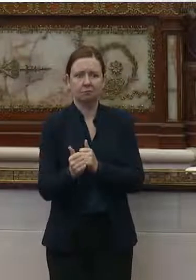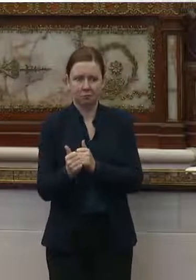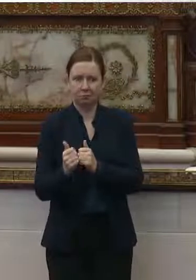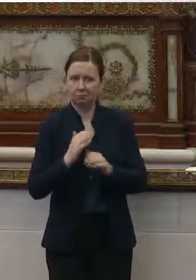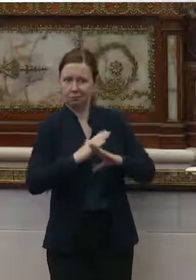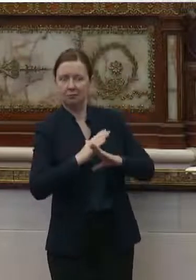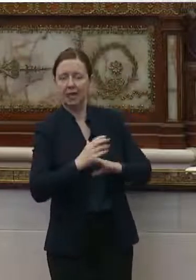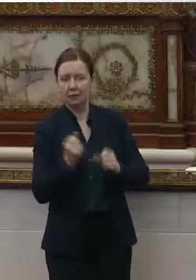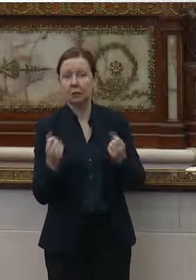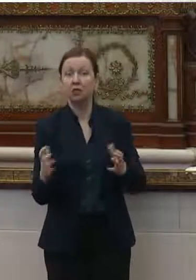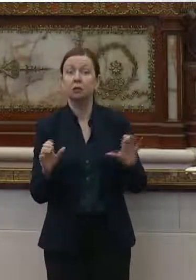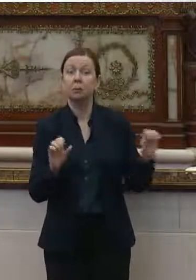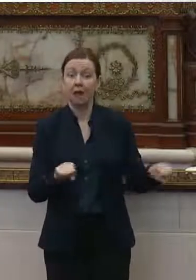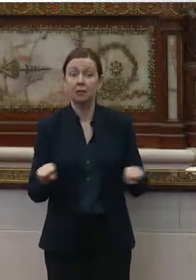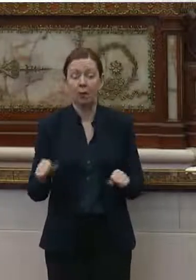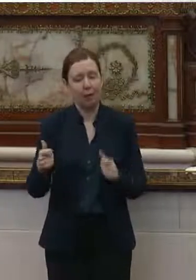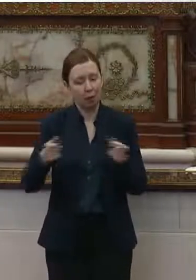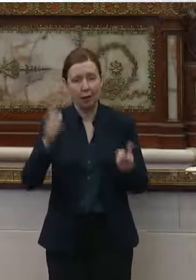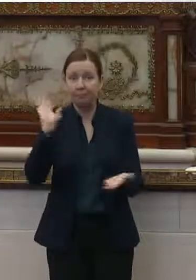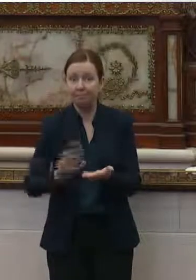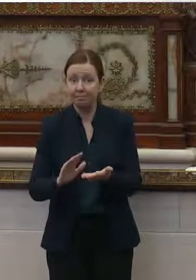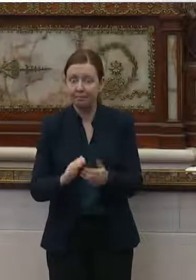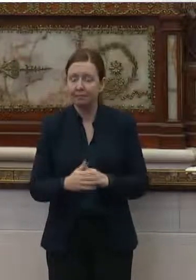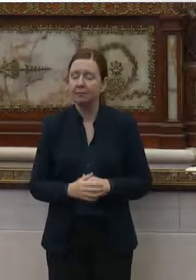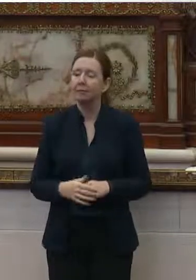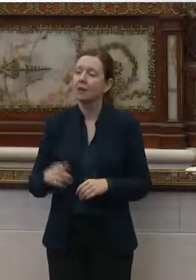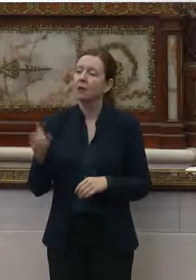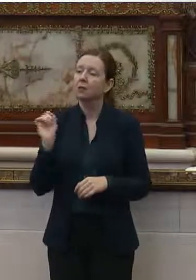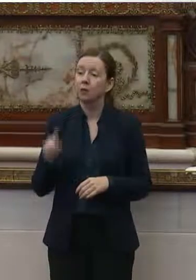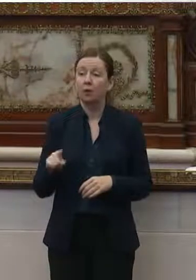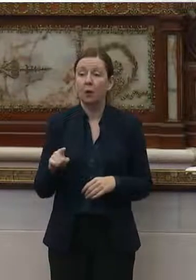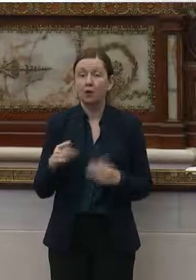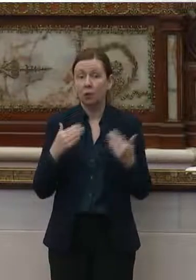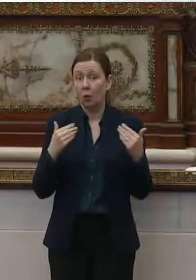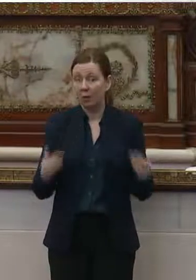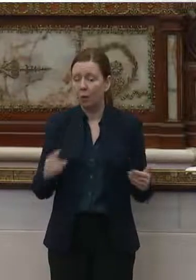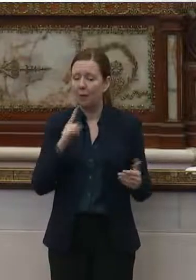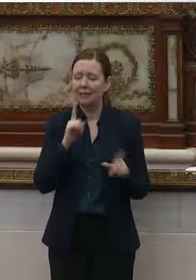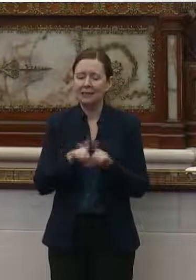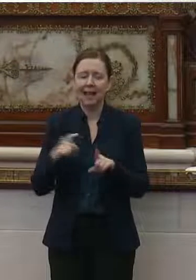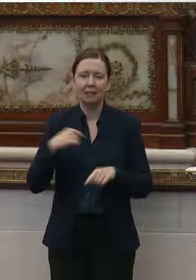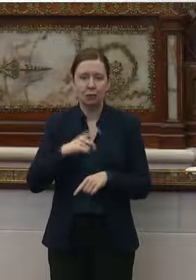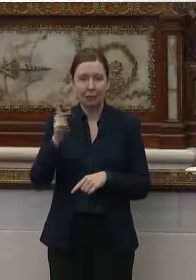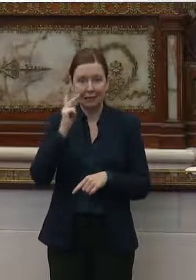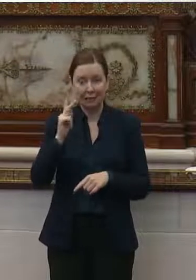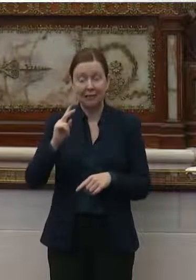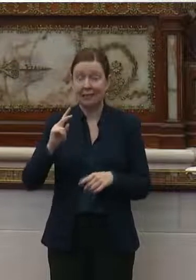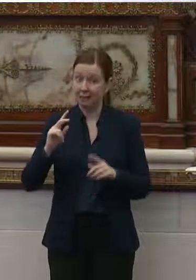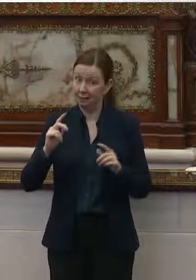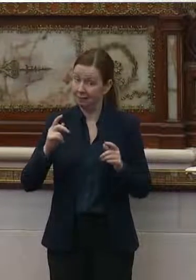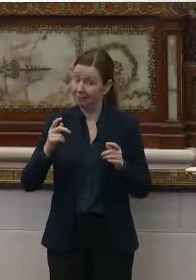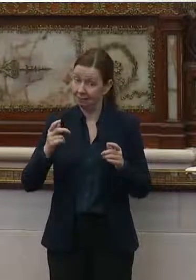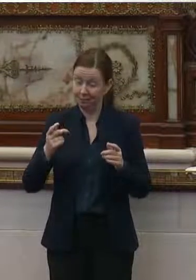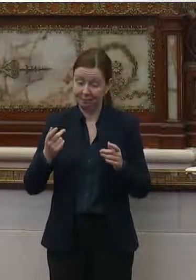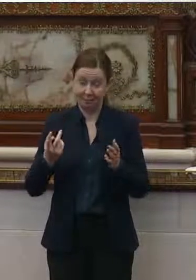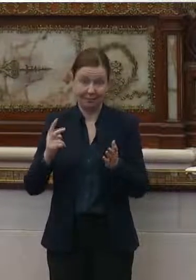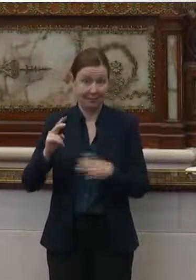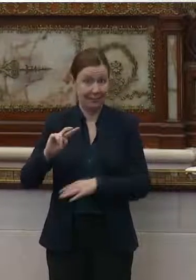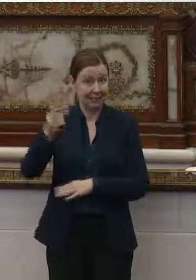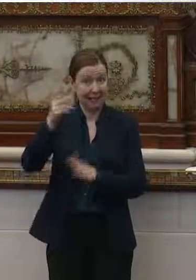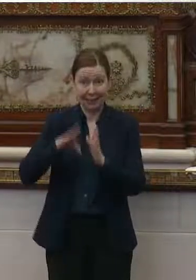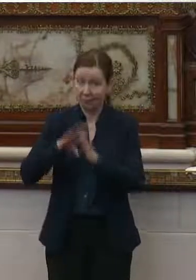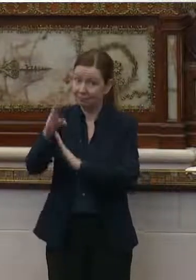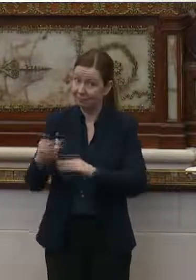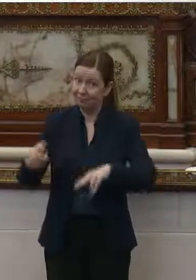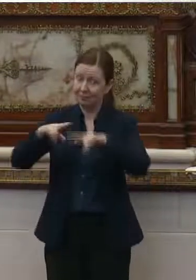as much as possible. And so, and I guess the, the question going forward is as we see round two of COVID happening, you know,